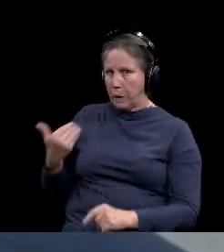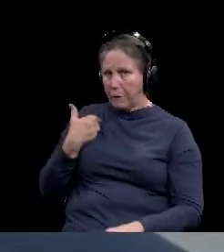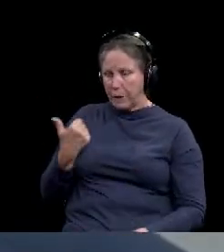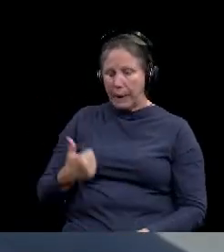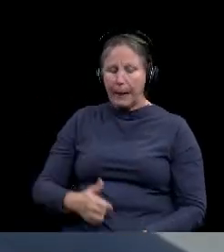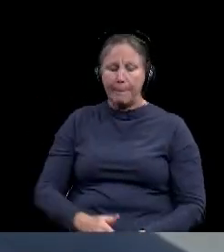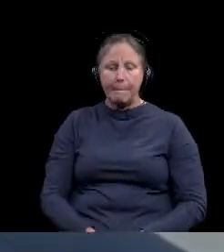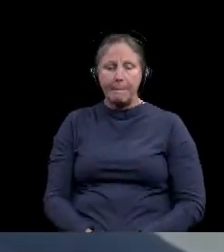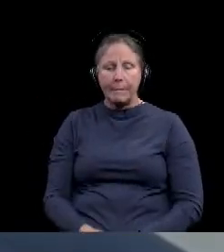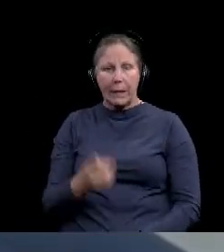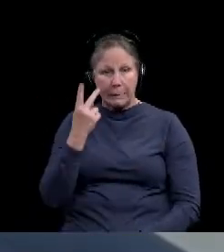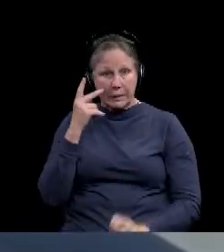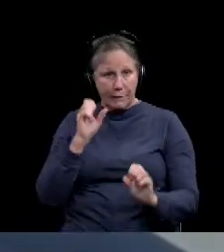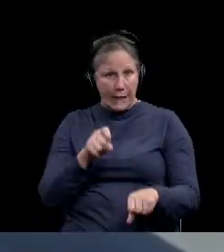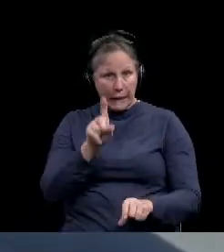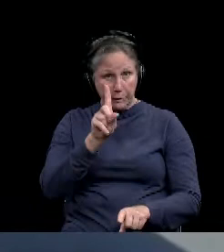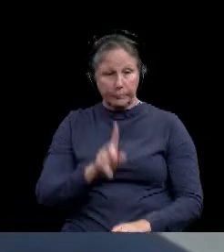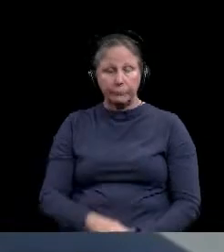Let's see here.